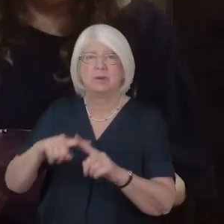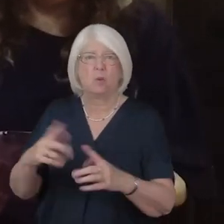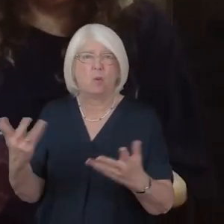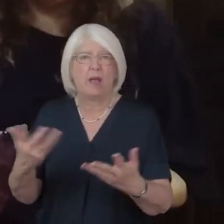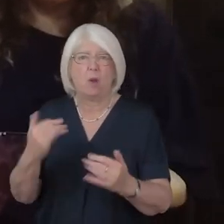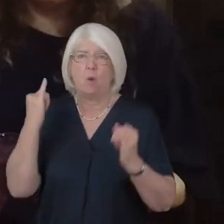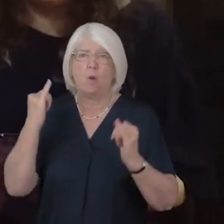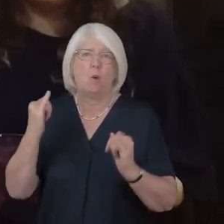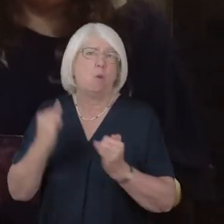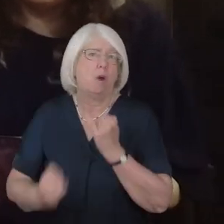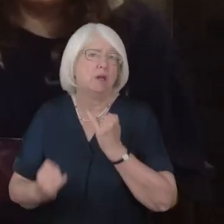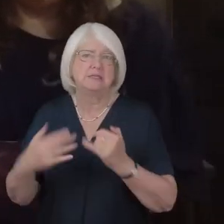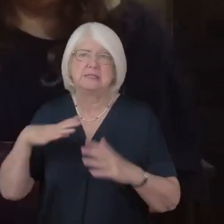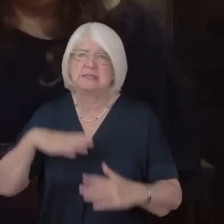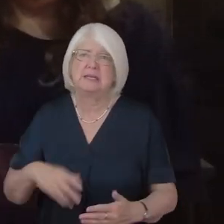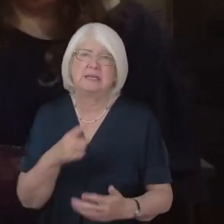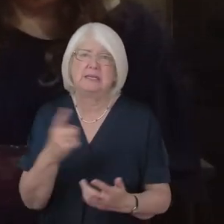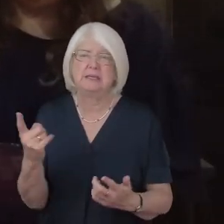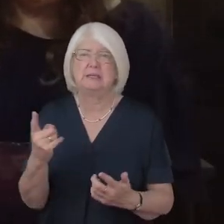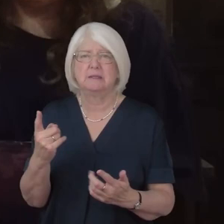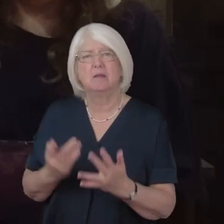Lord Amen